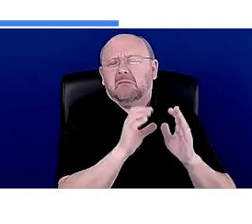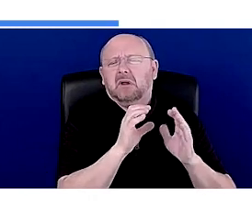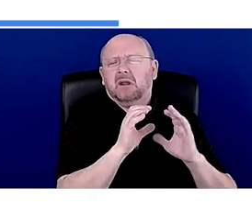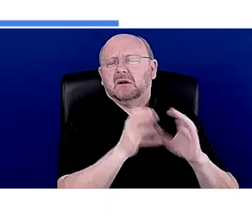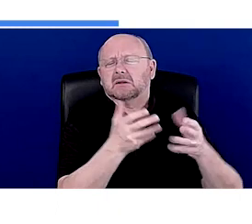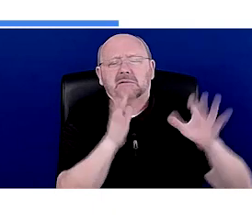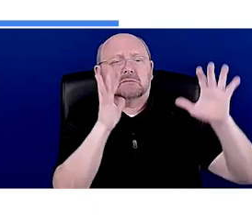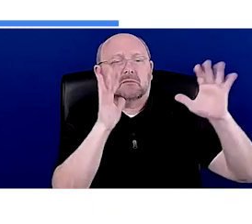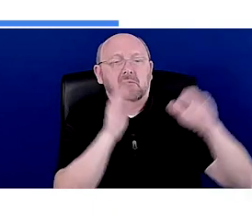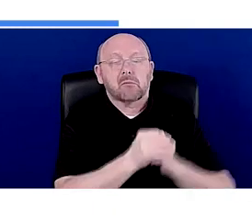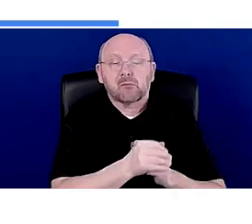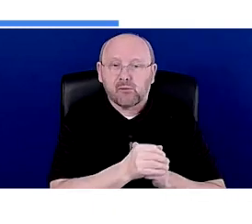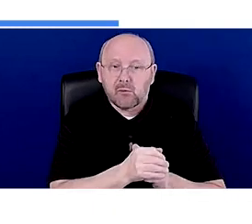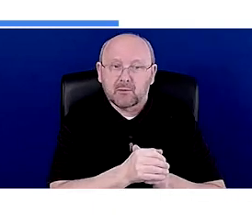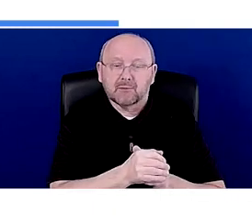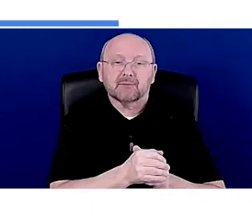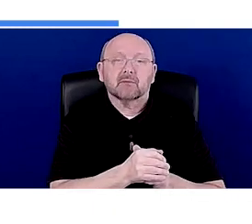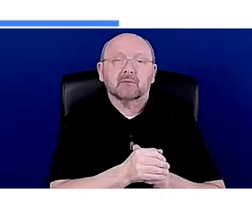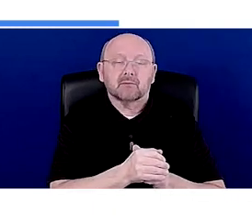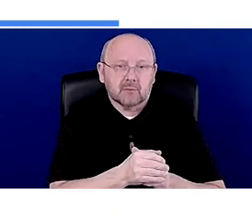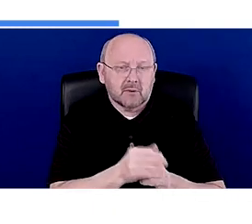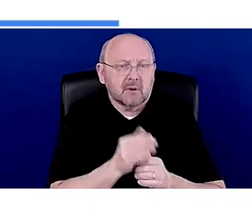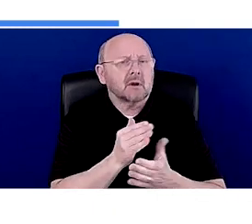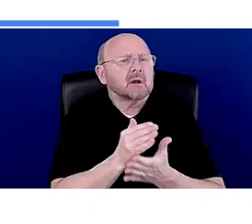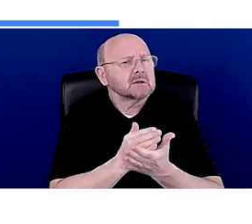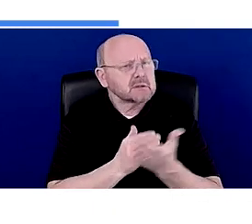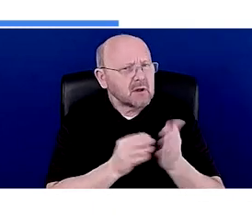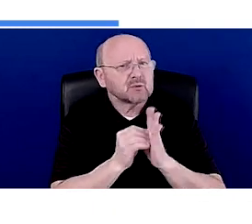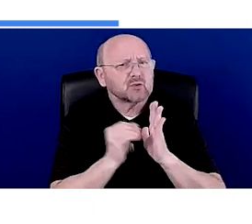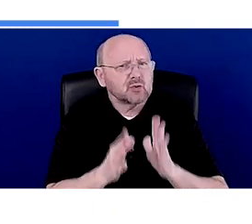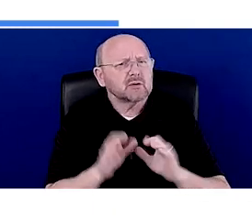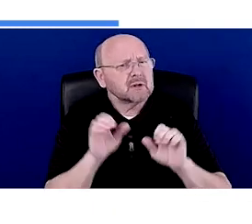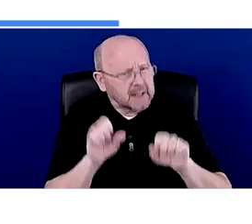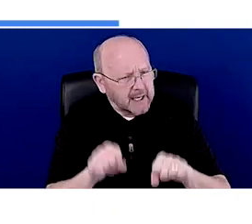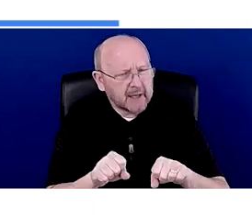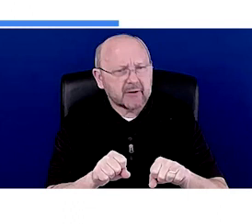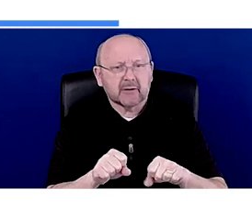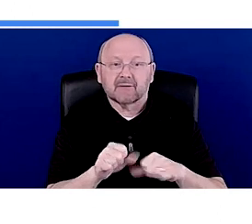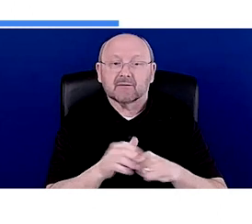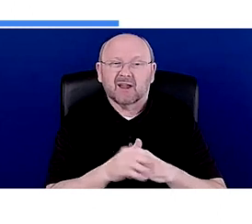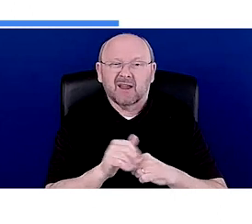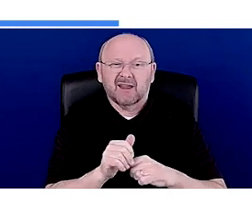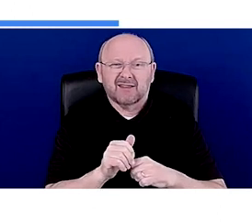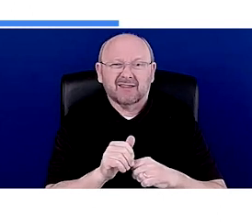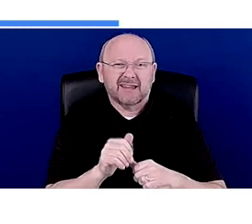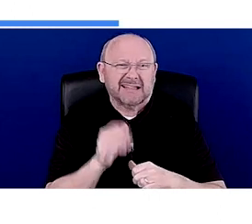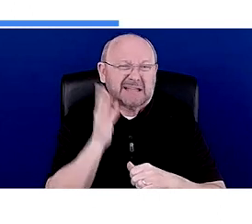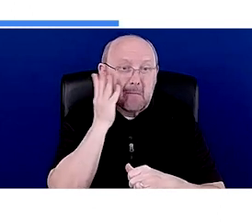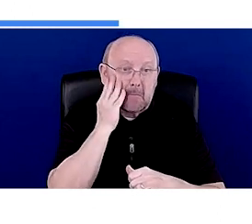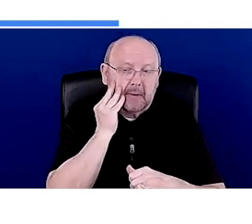that a very savvy student would use, a student who is very experienced in college.